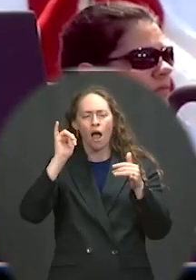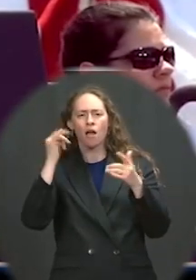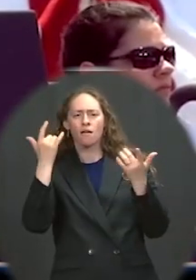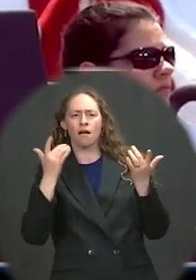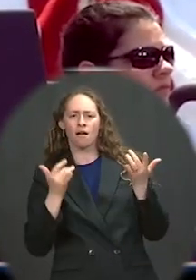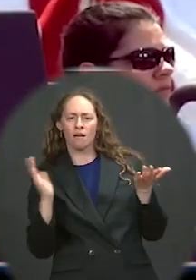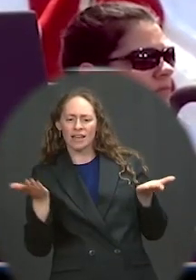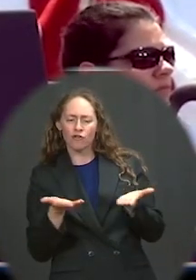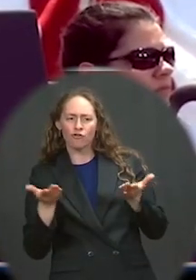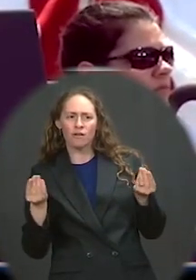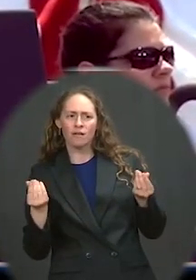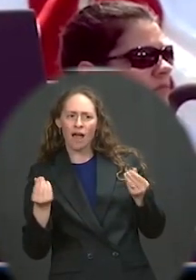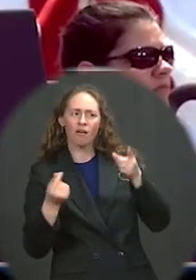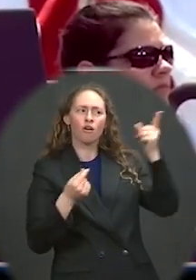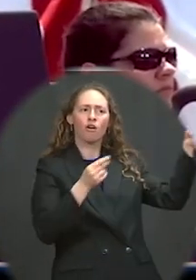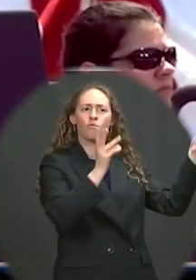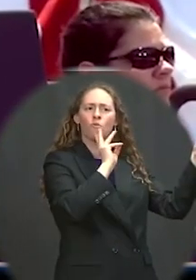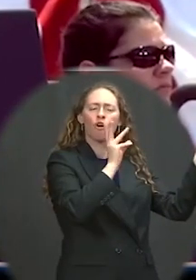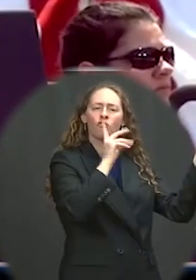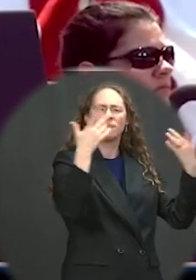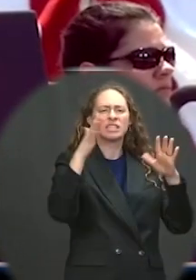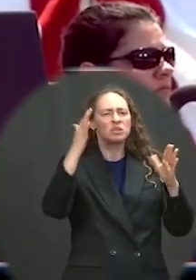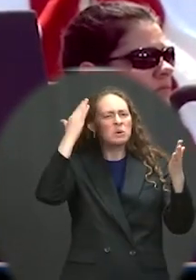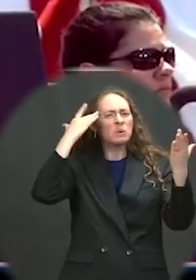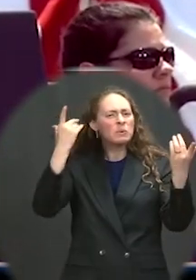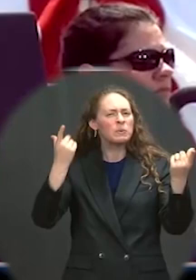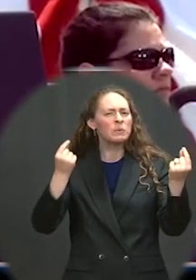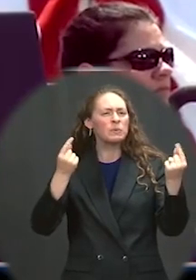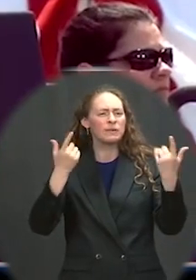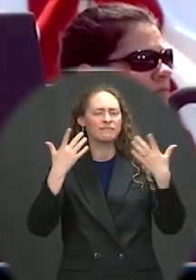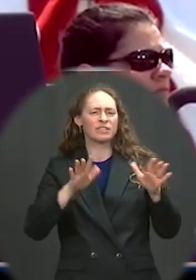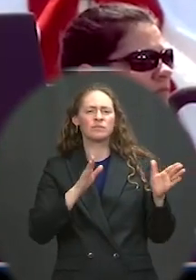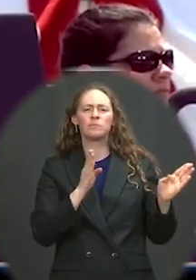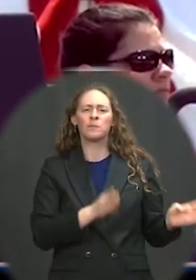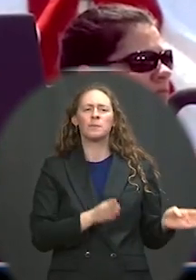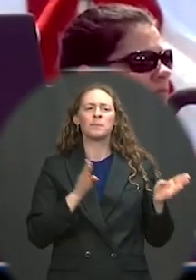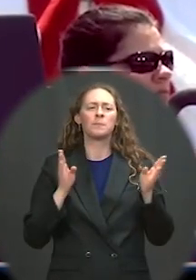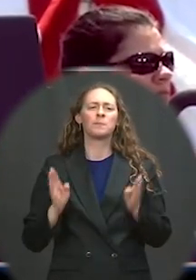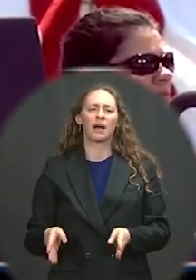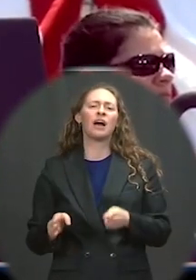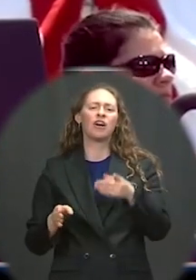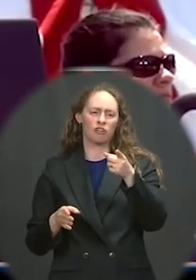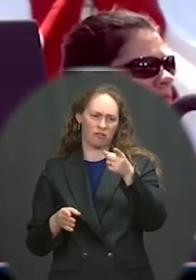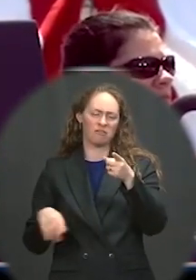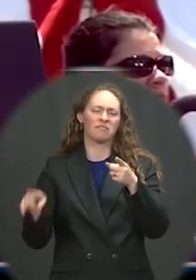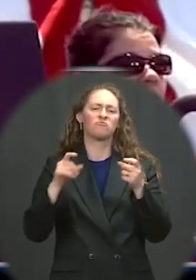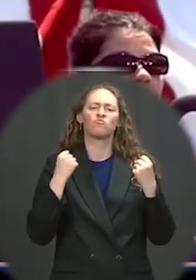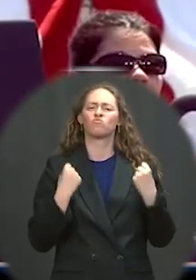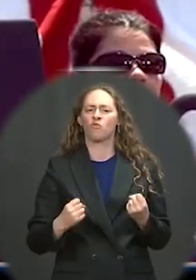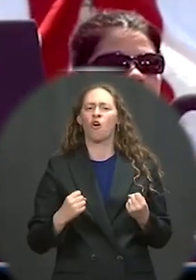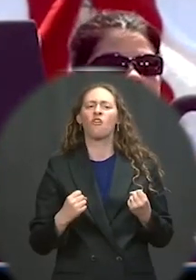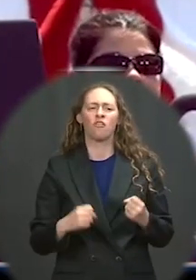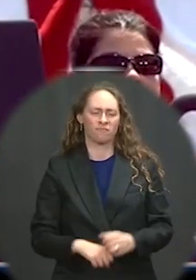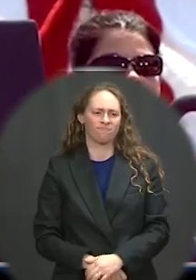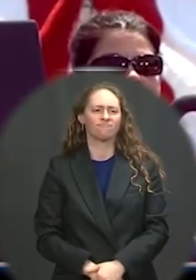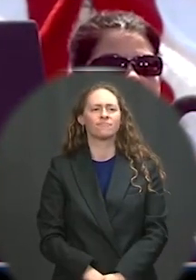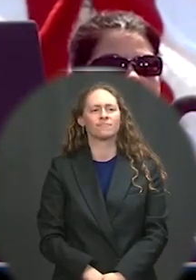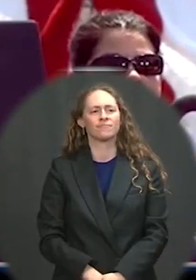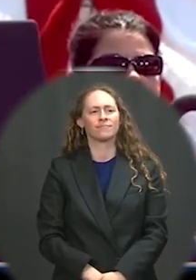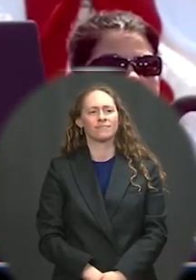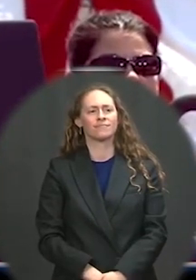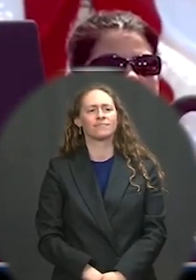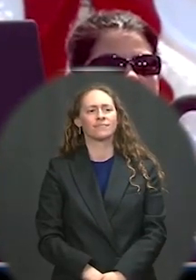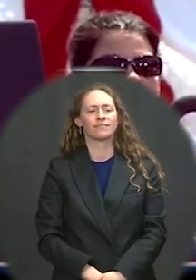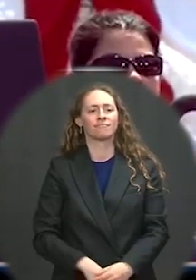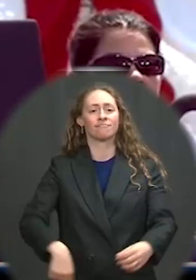You've shown that you are salty. You've This year, the Academy has graduated a class that has